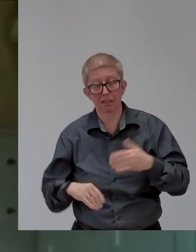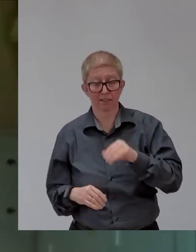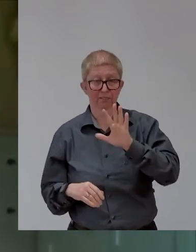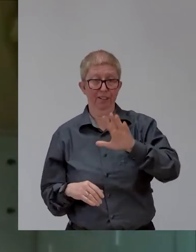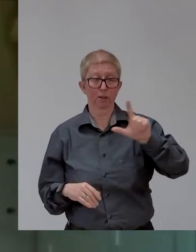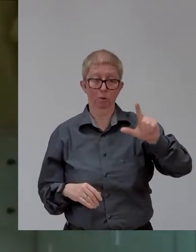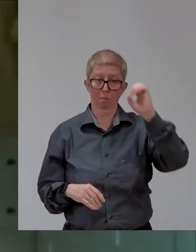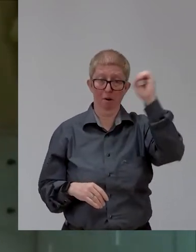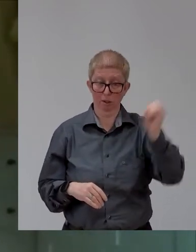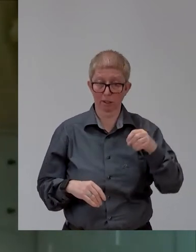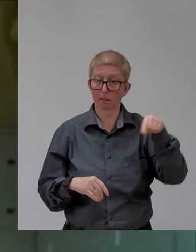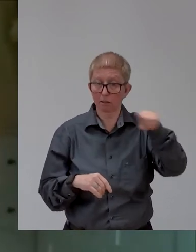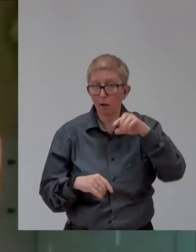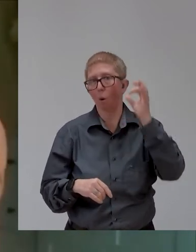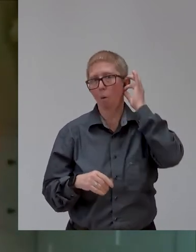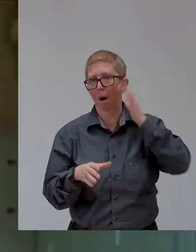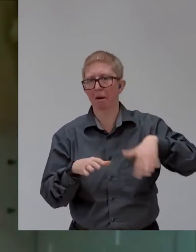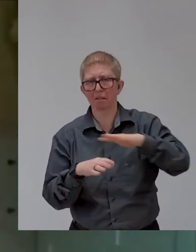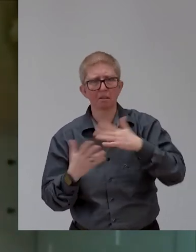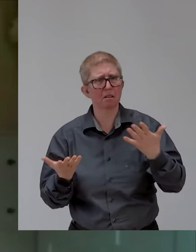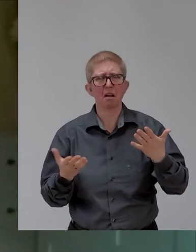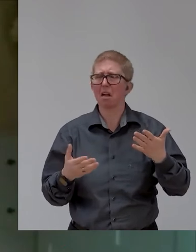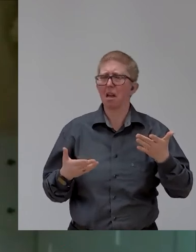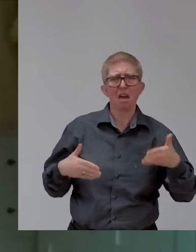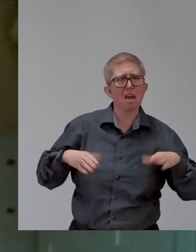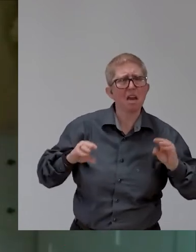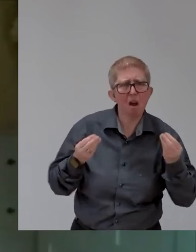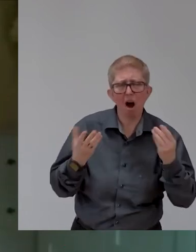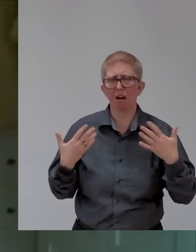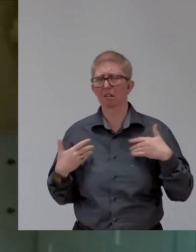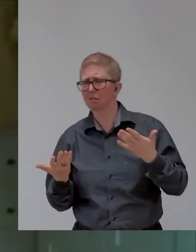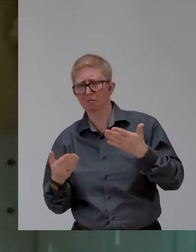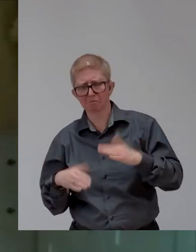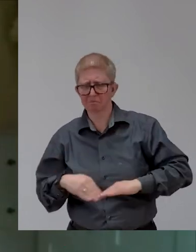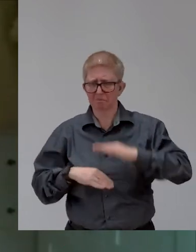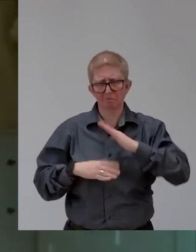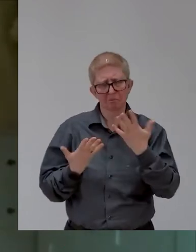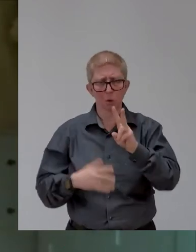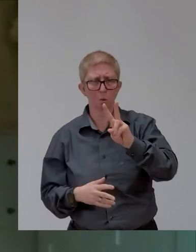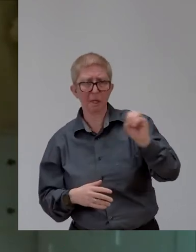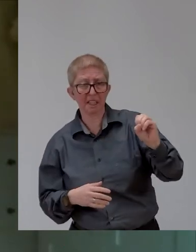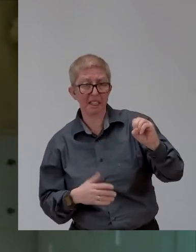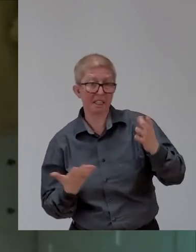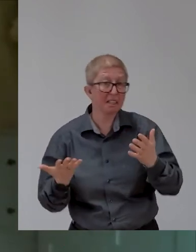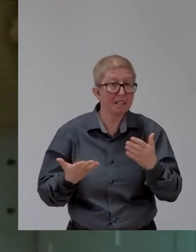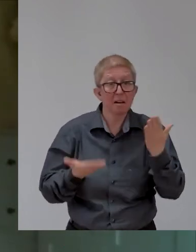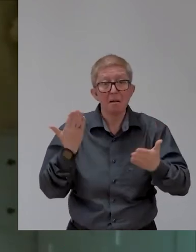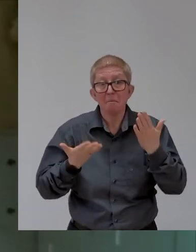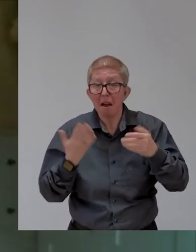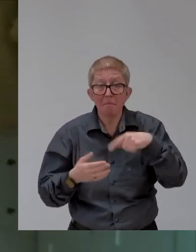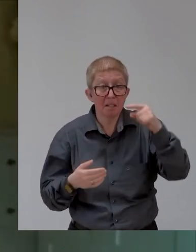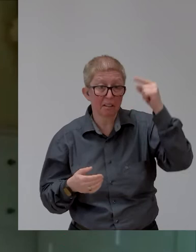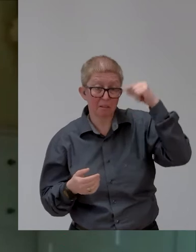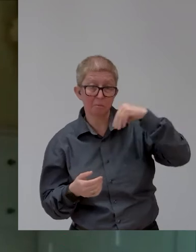Um, you know, in their sort of mid late twenties, it wouldn't be a surprise to me that a lot of them had mental health issues or some sort of disability,